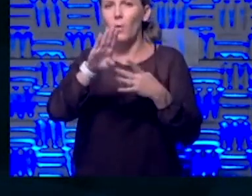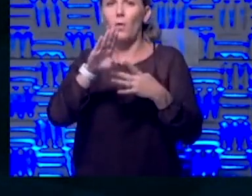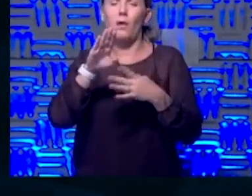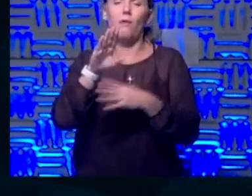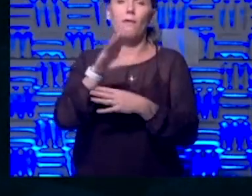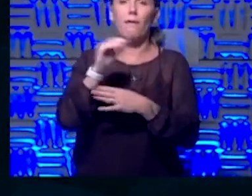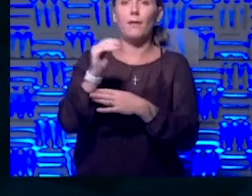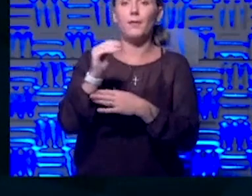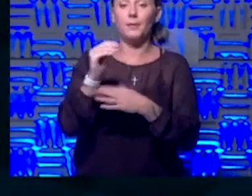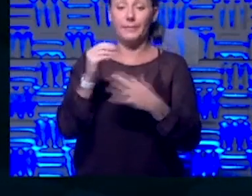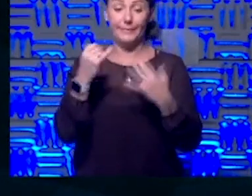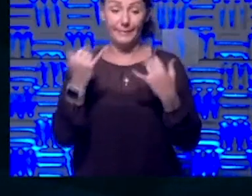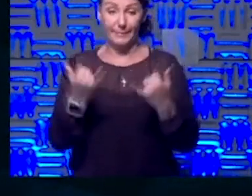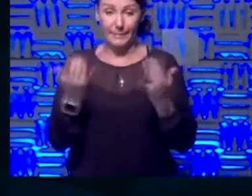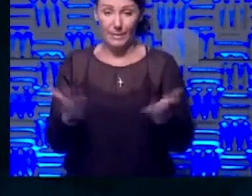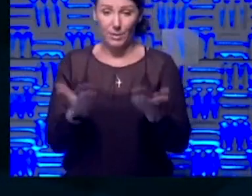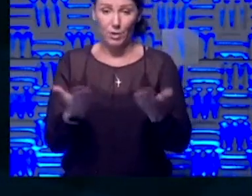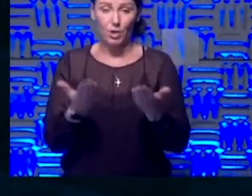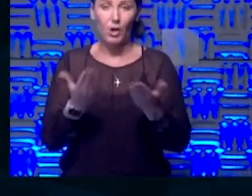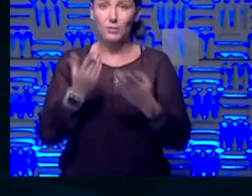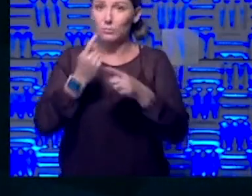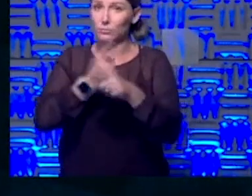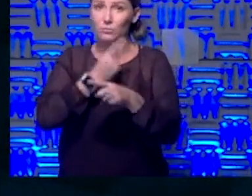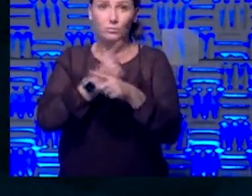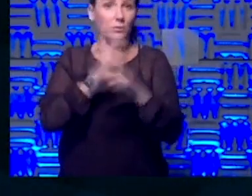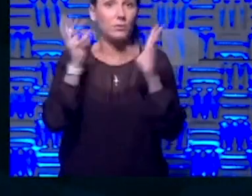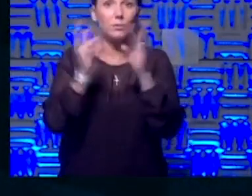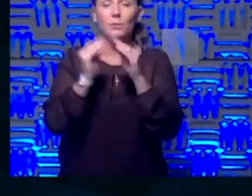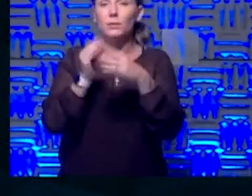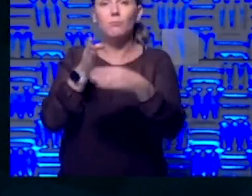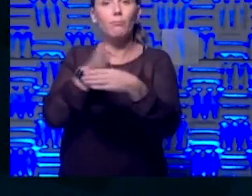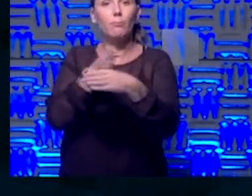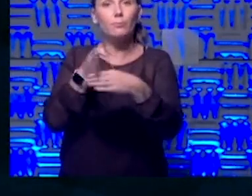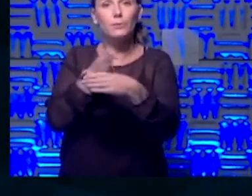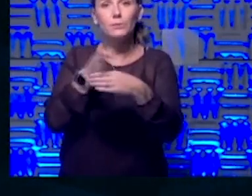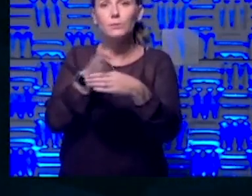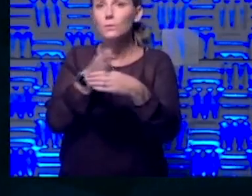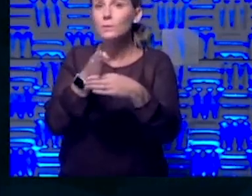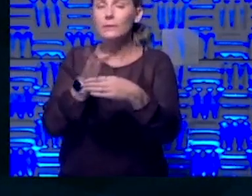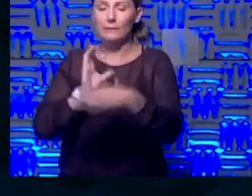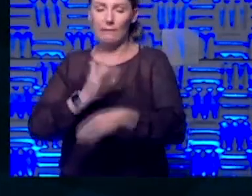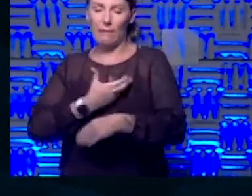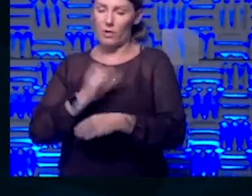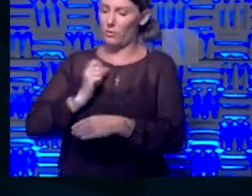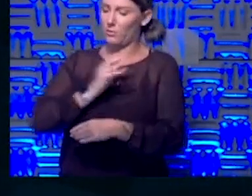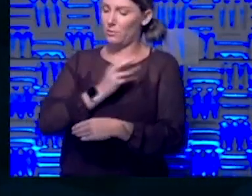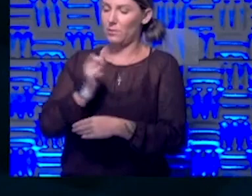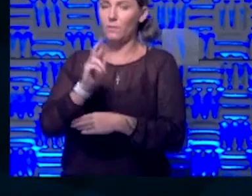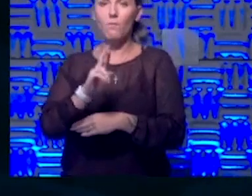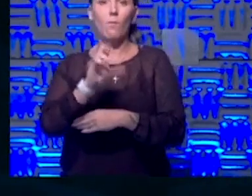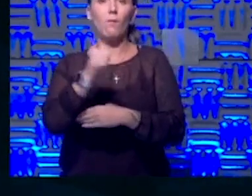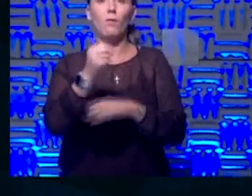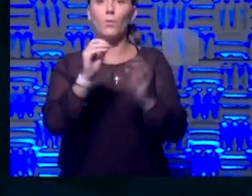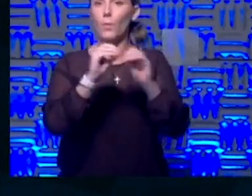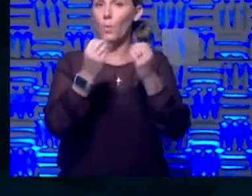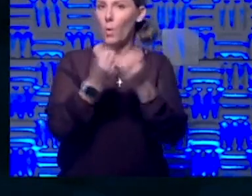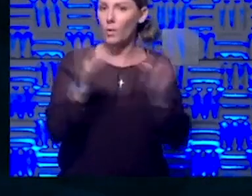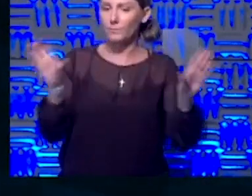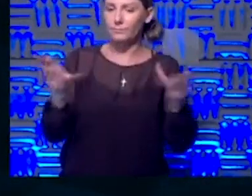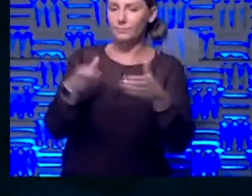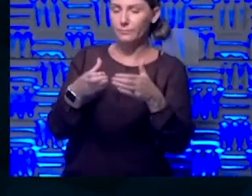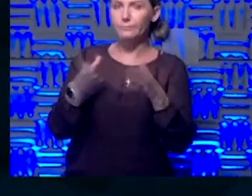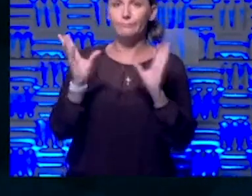regular group meetings, either between our own KDHE staff and other organizations. And